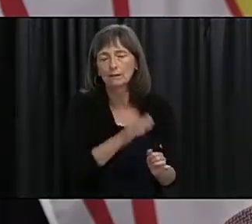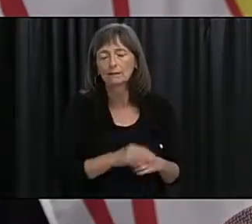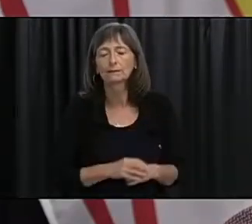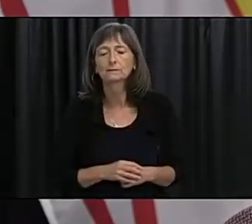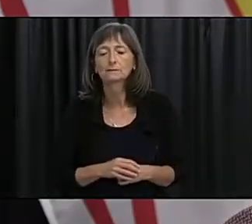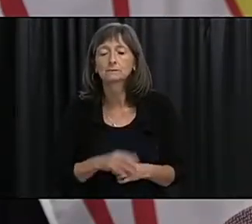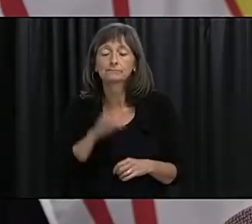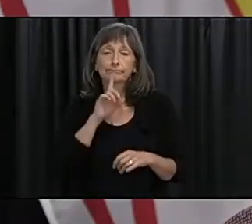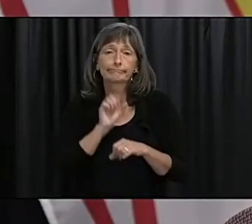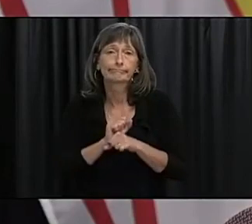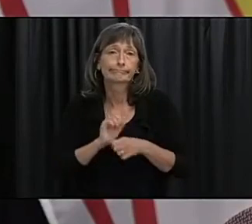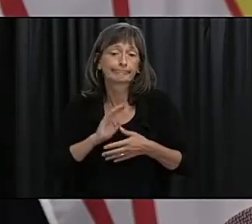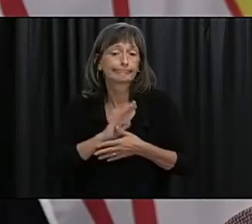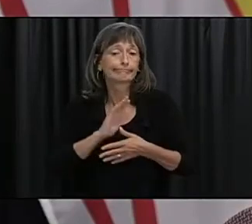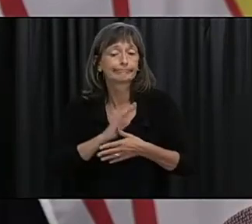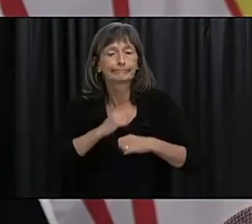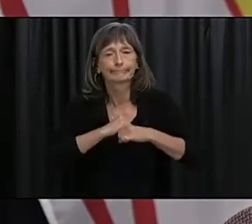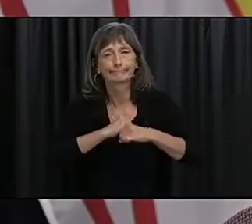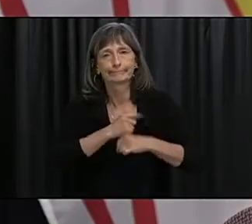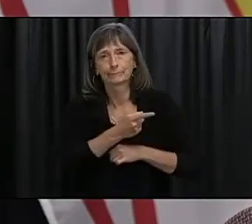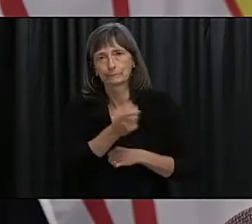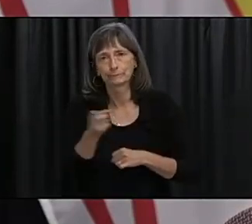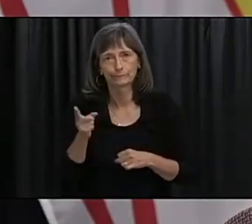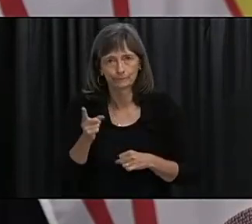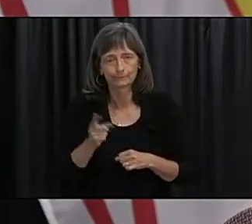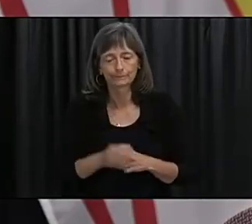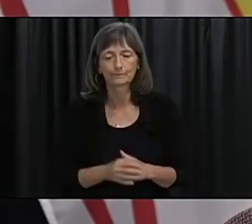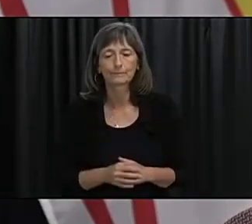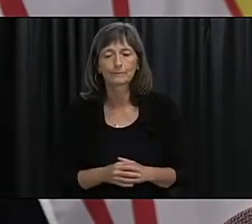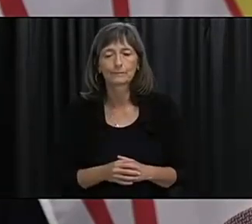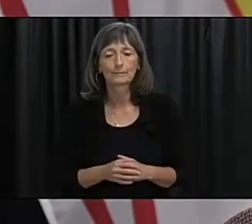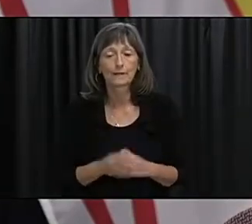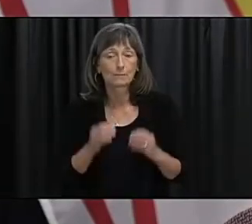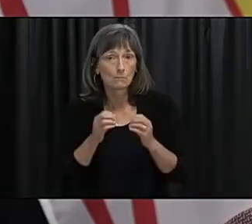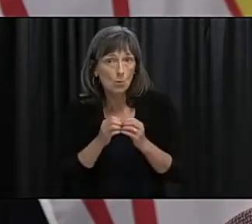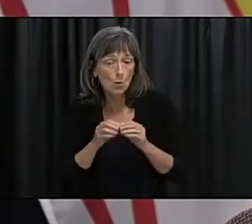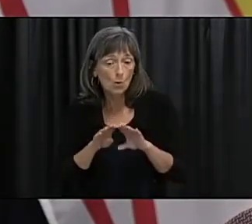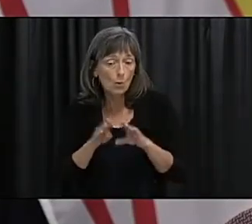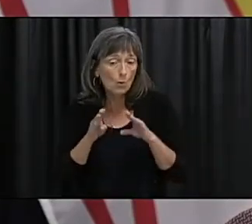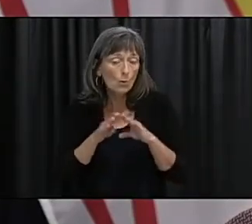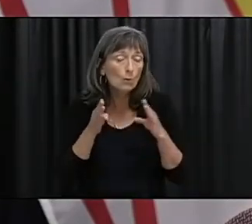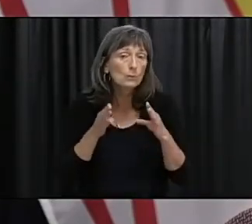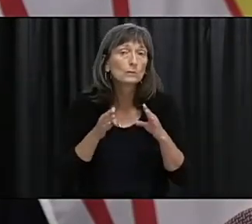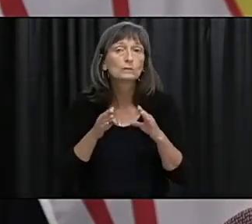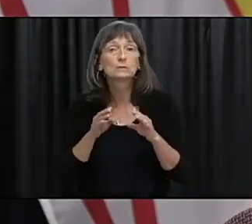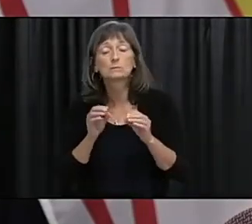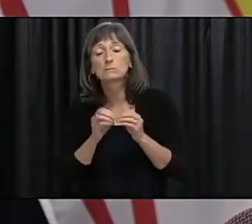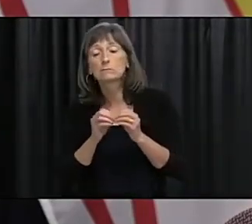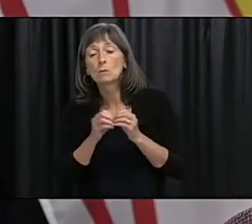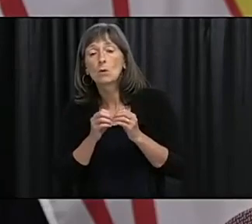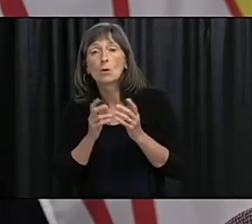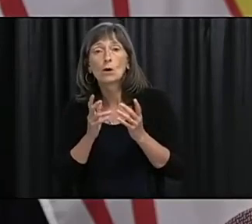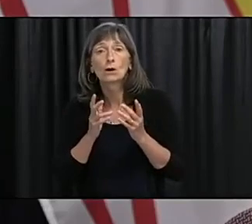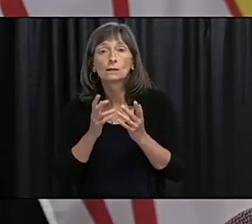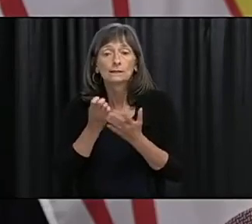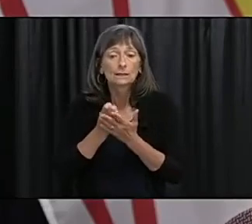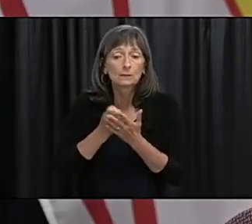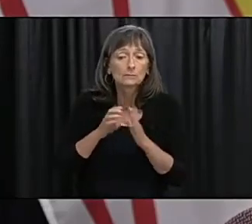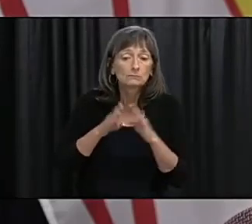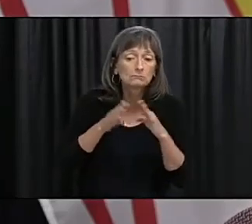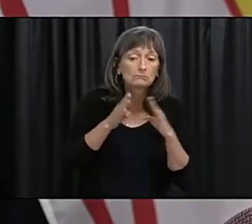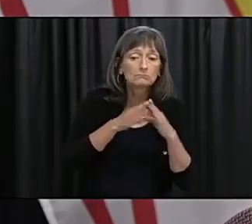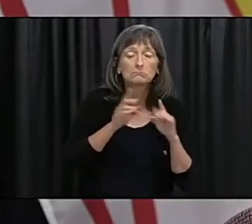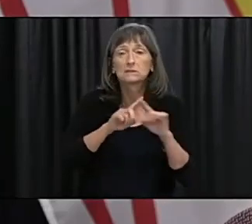Newfoundlanders and Labradorians first and foremost and as we open up and continue to do so with a gradual science evidence based